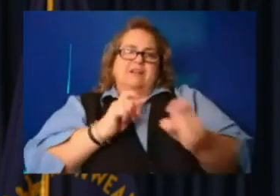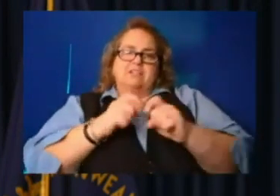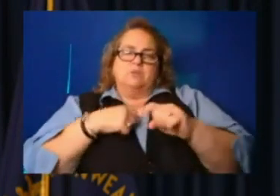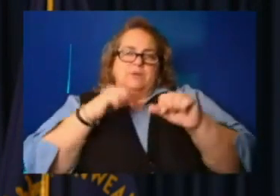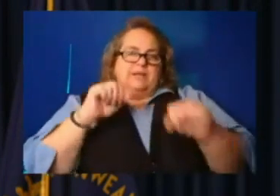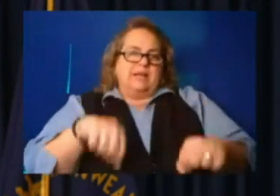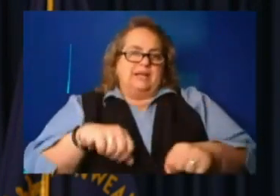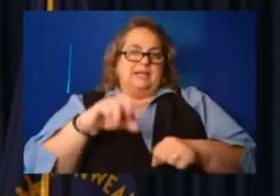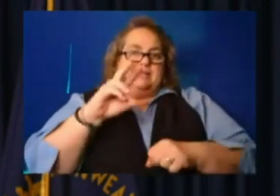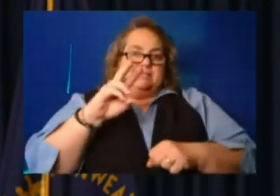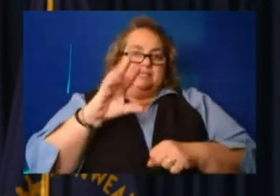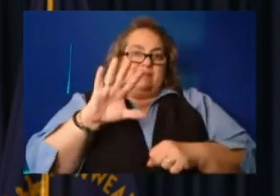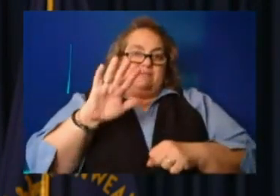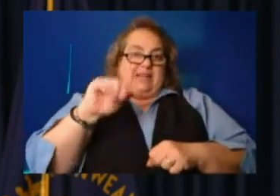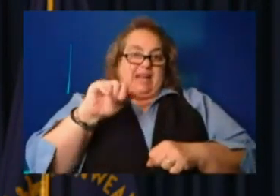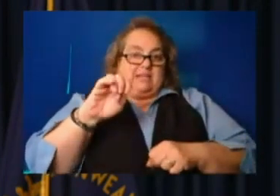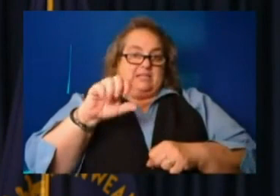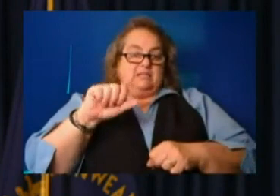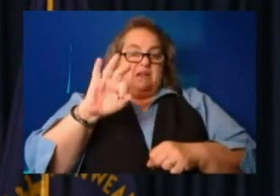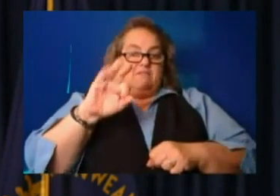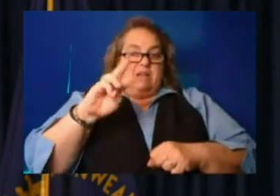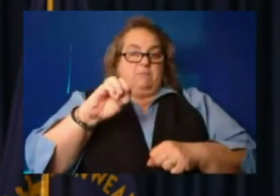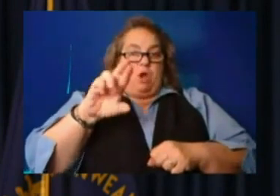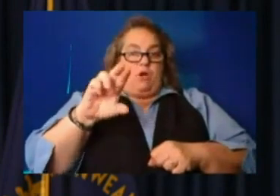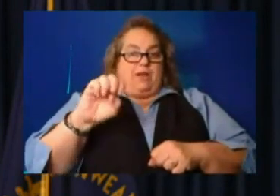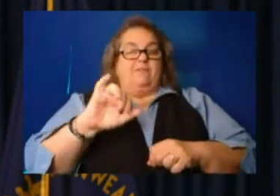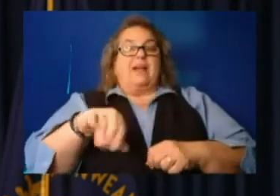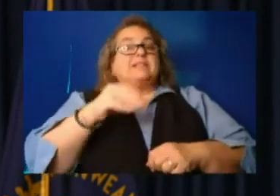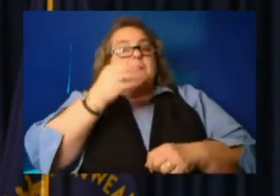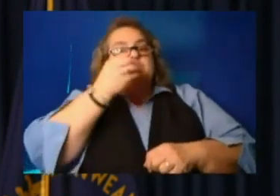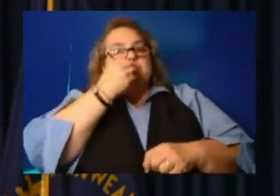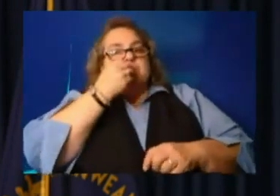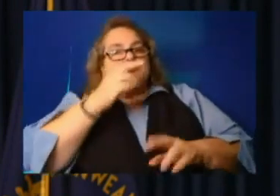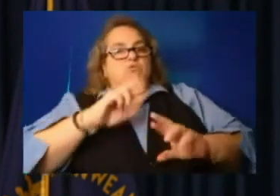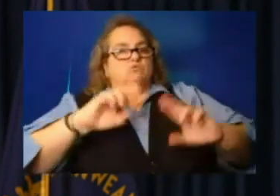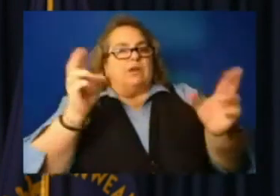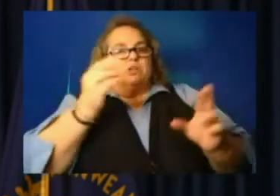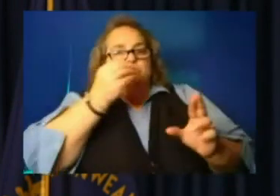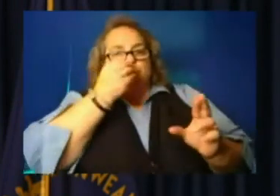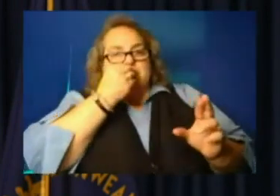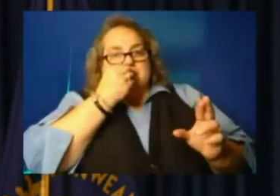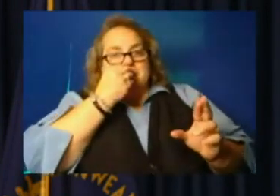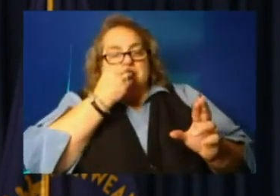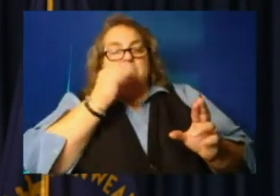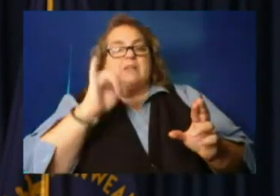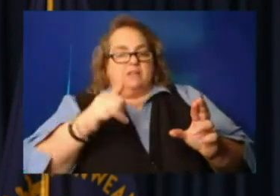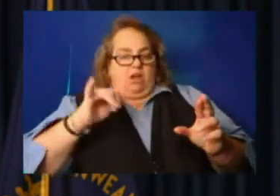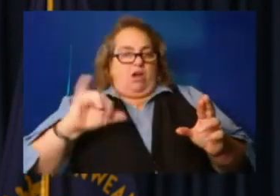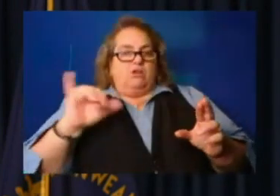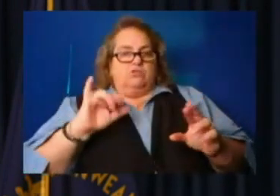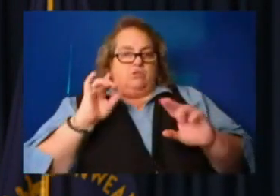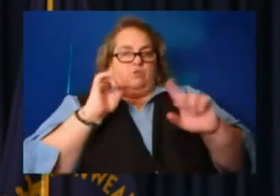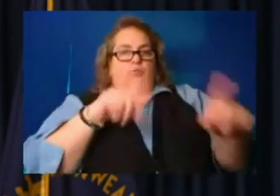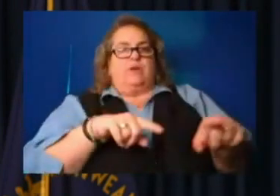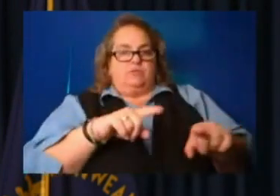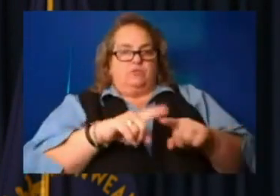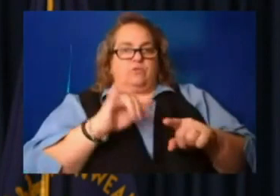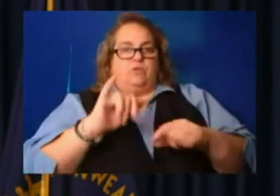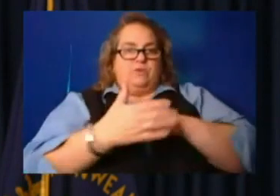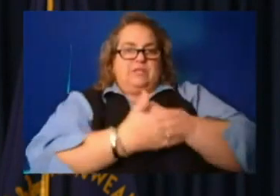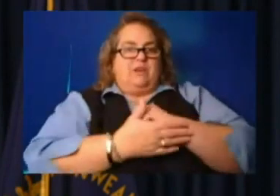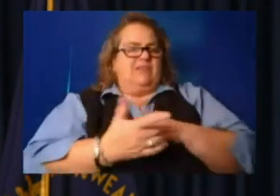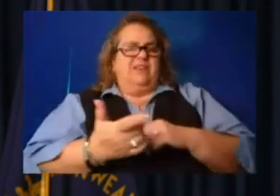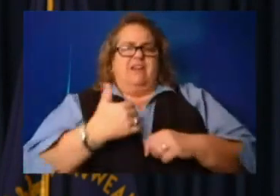of MREs. Those are meals ready to eat have also gone to the affected counties. And listen, there are nonprofits and